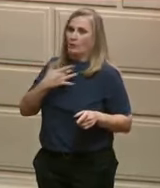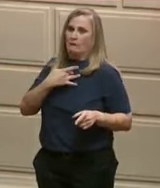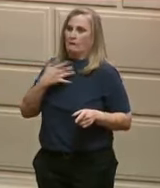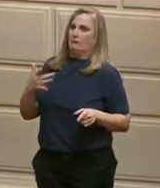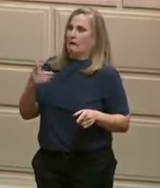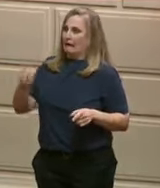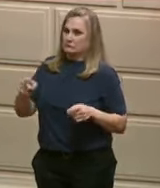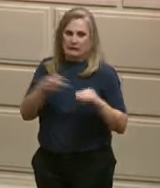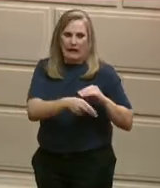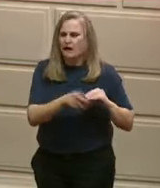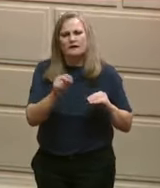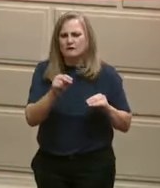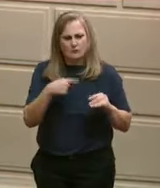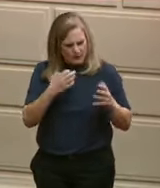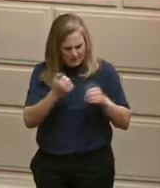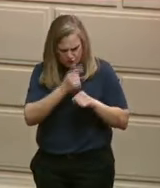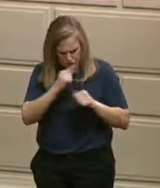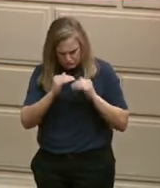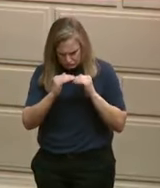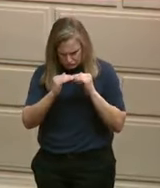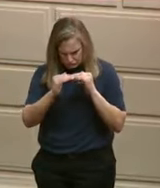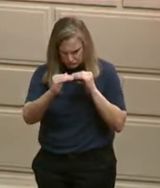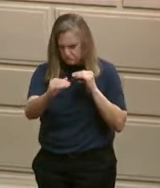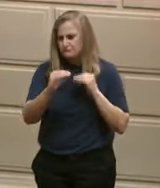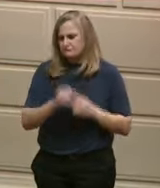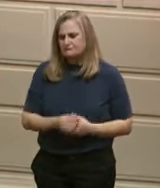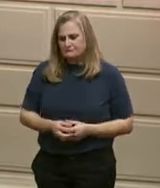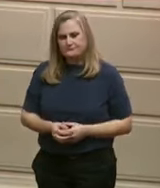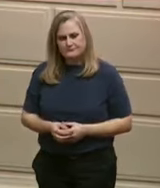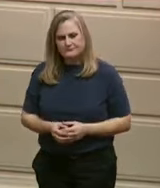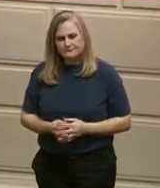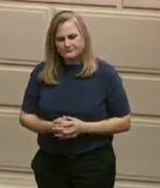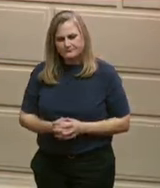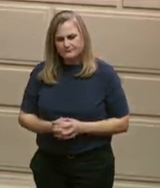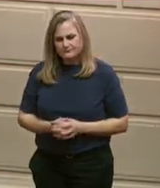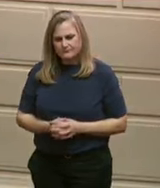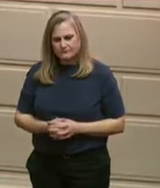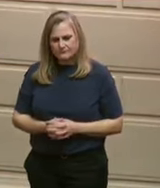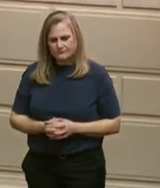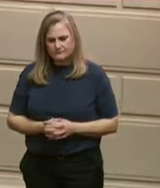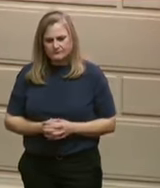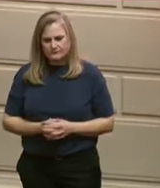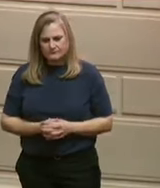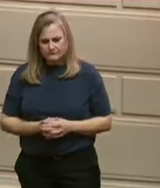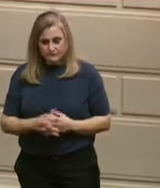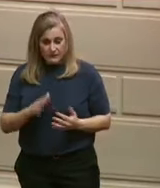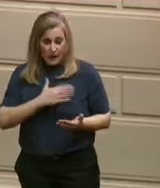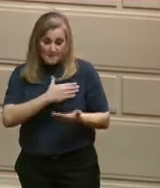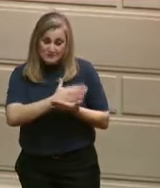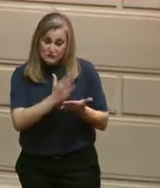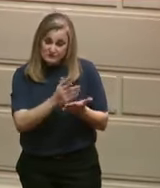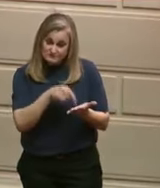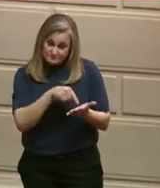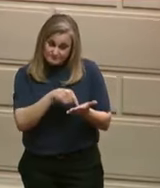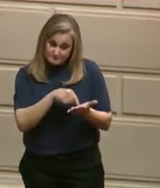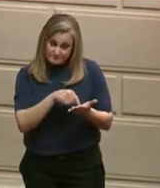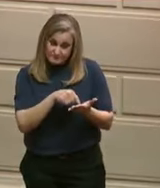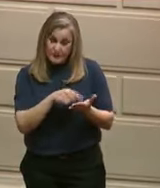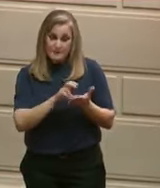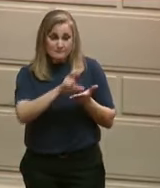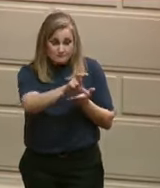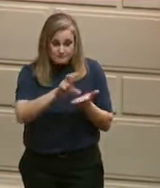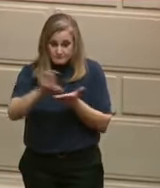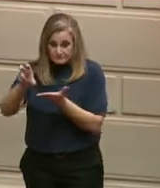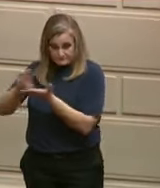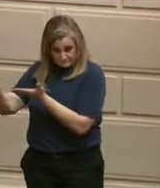Our budget will make key investments in education, small business, and Rhode